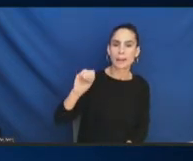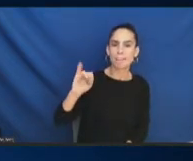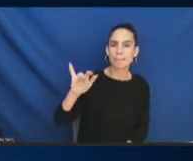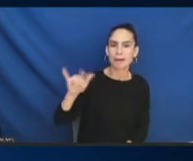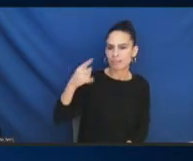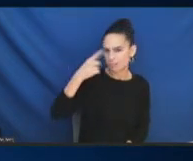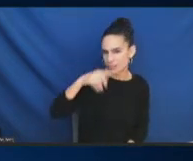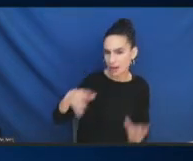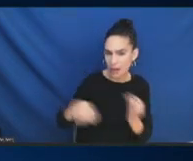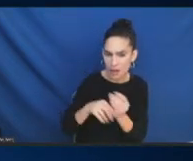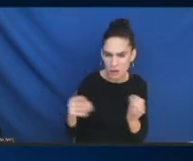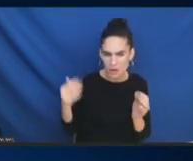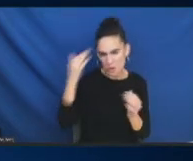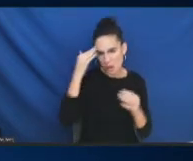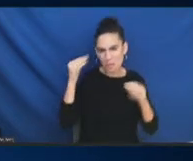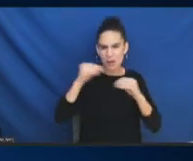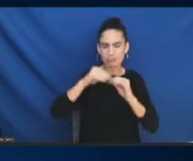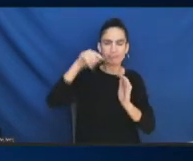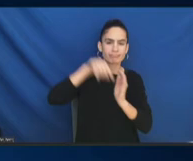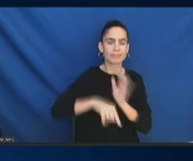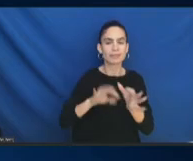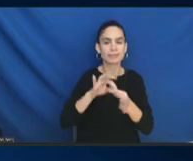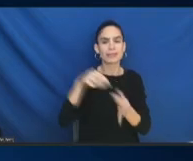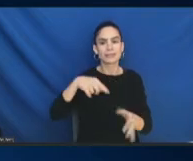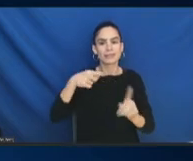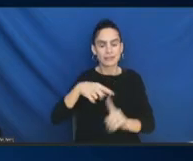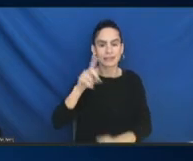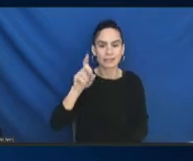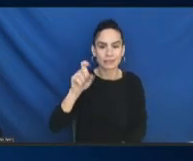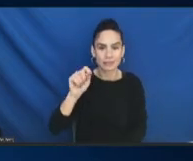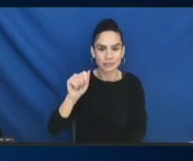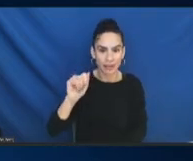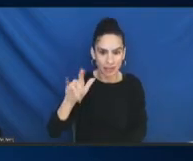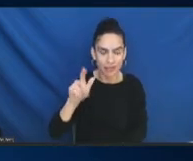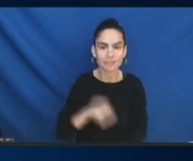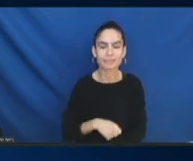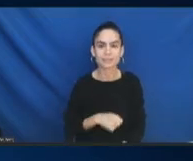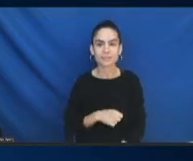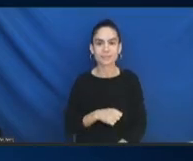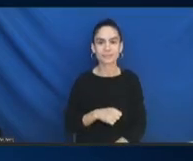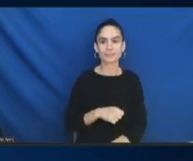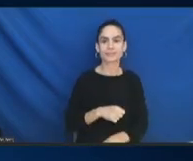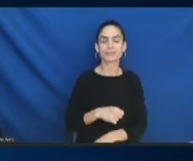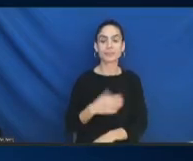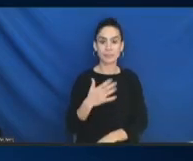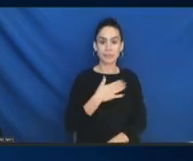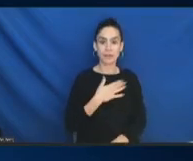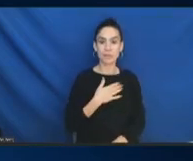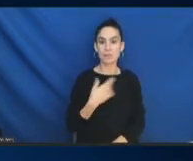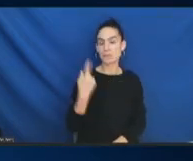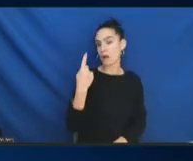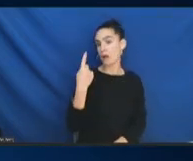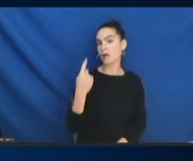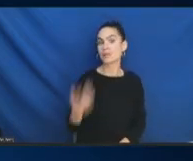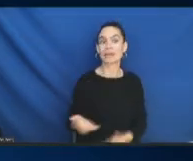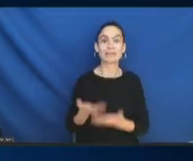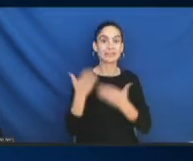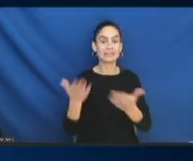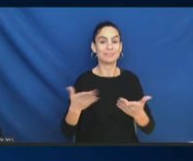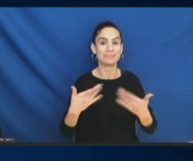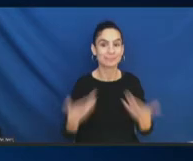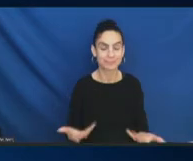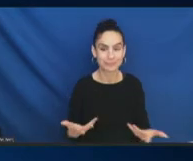of to do this. But I think my one bit of recommendation would be to say, you know,